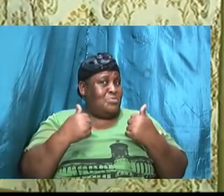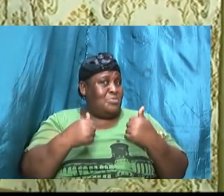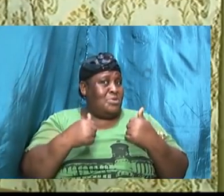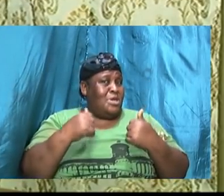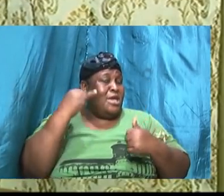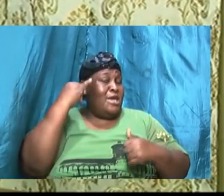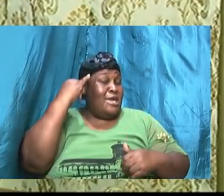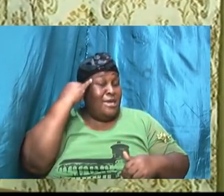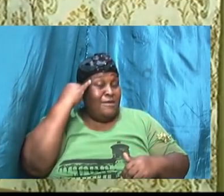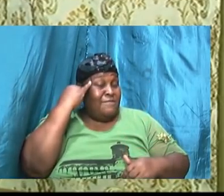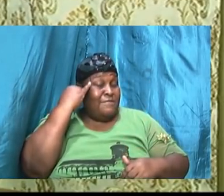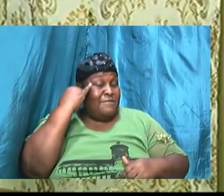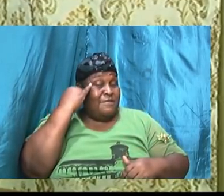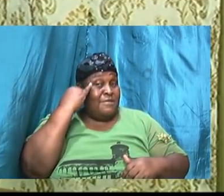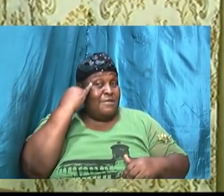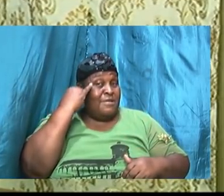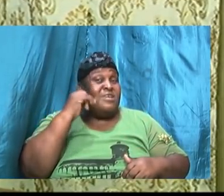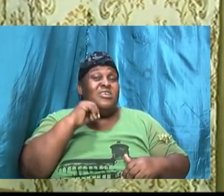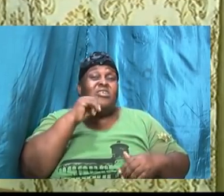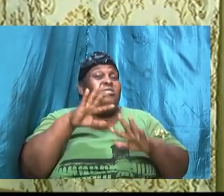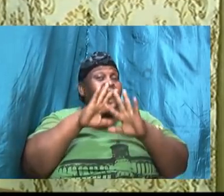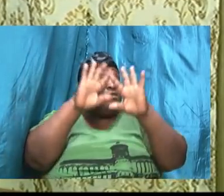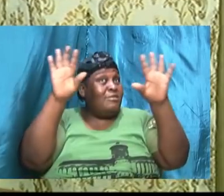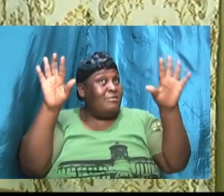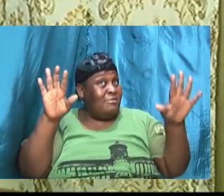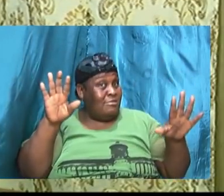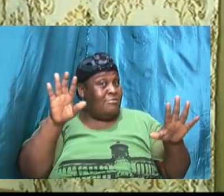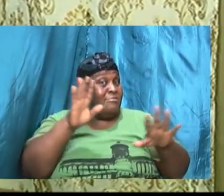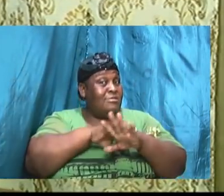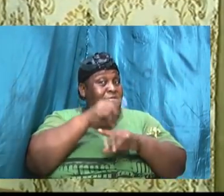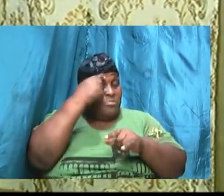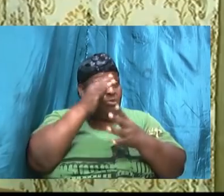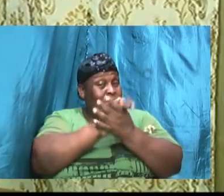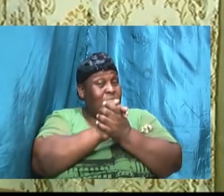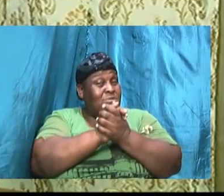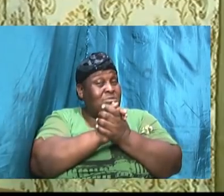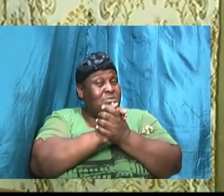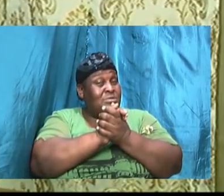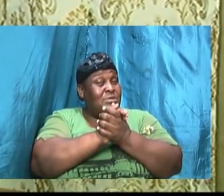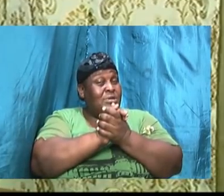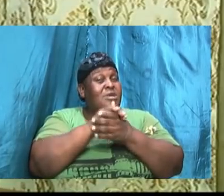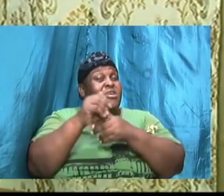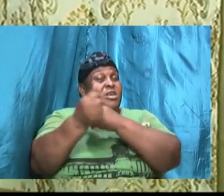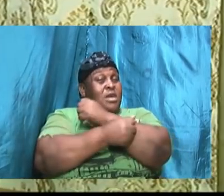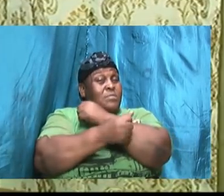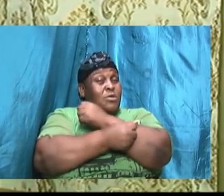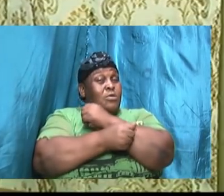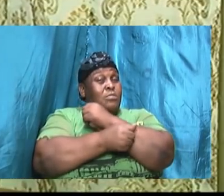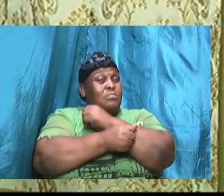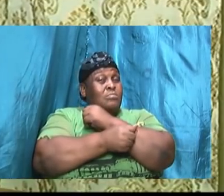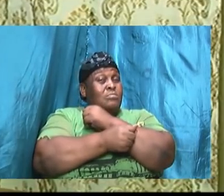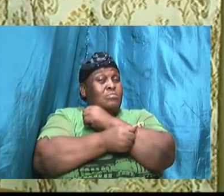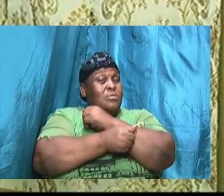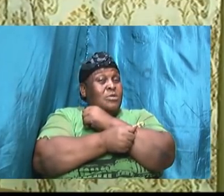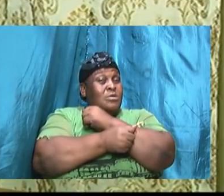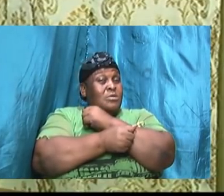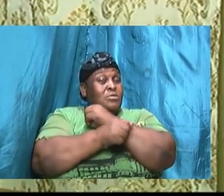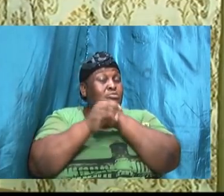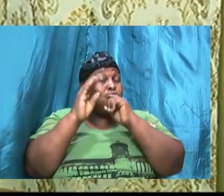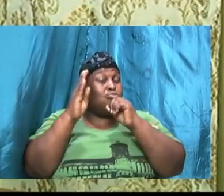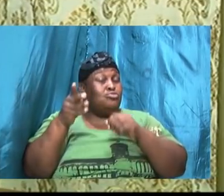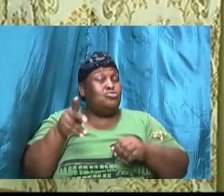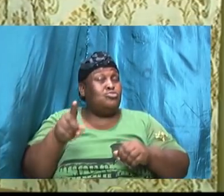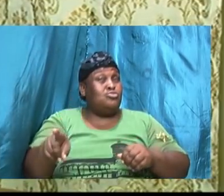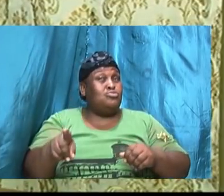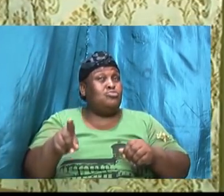he was not so clear on it he should have gone back to God you know you tell me that